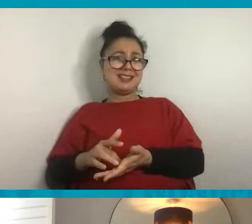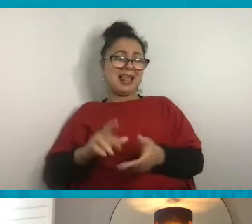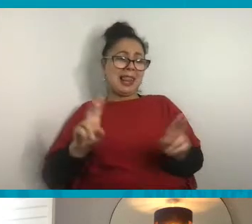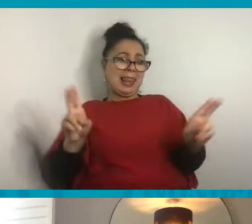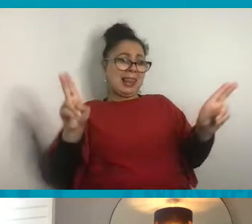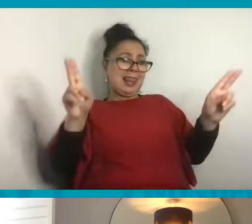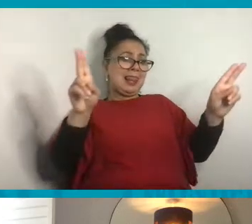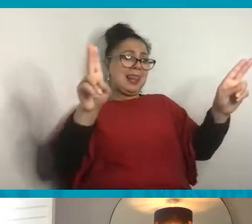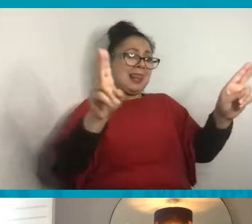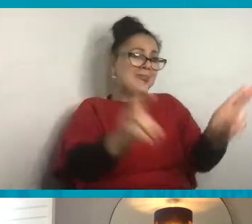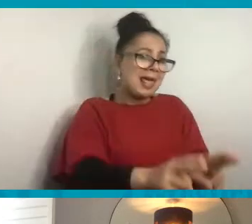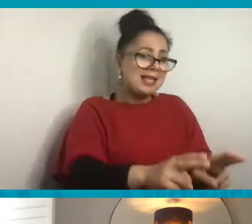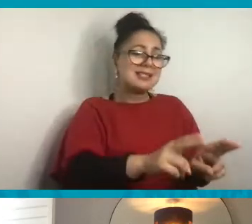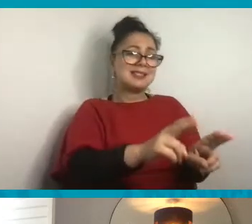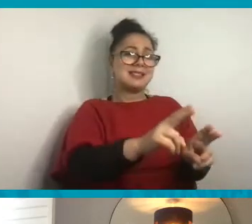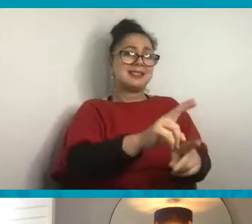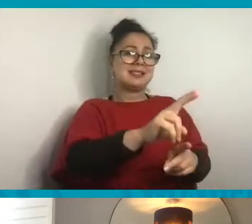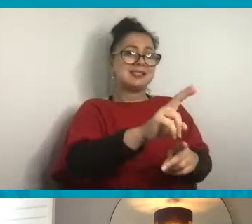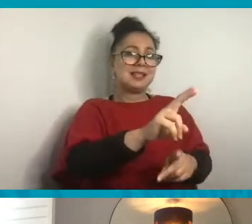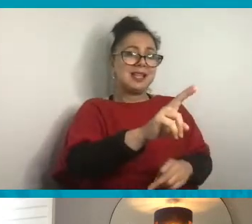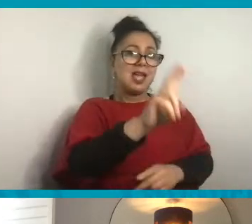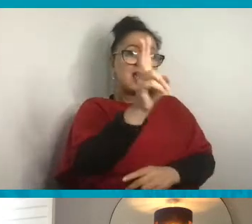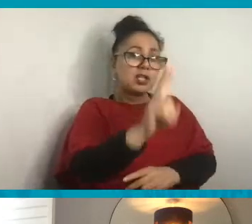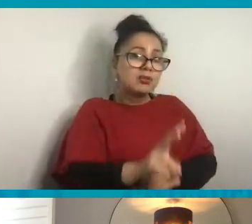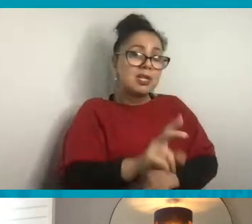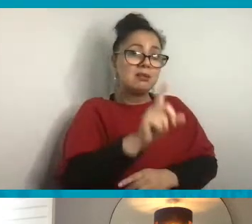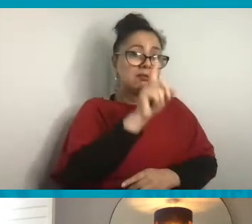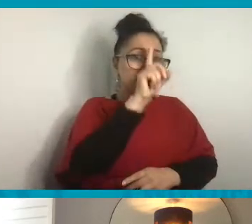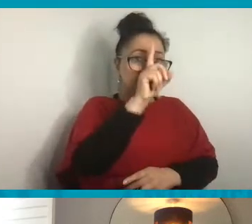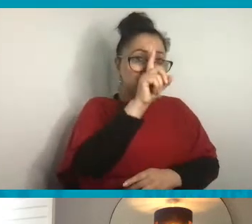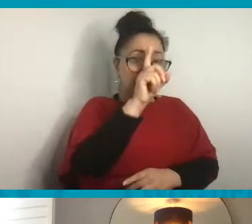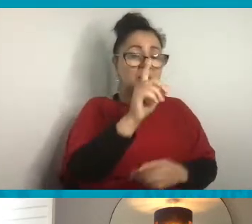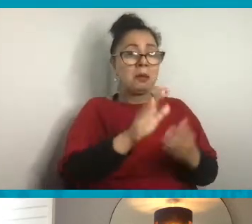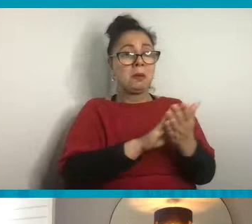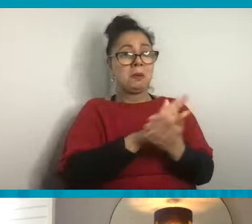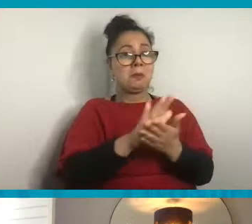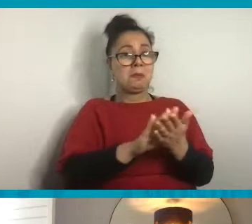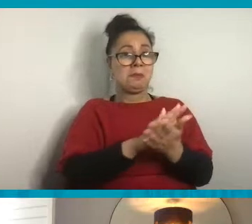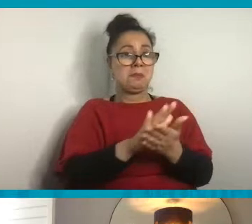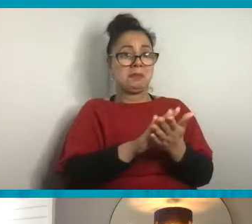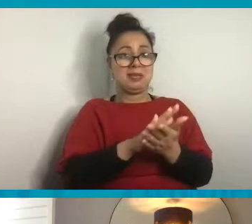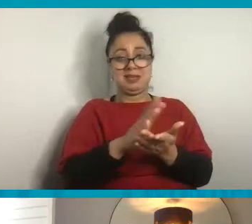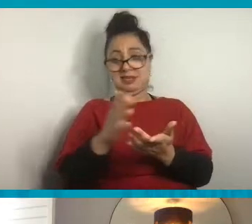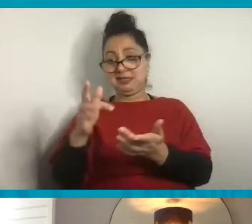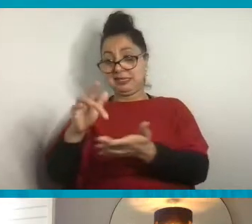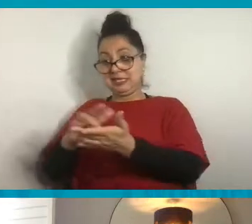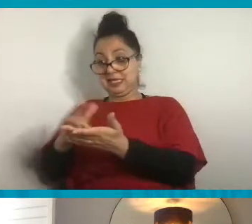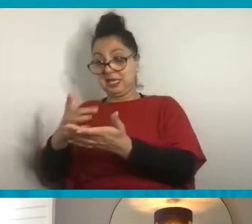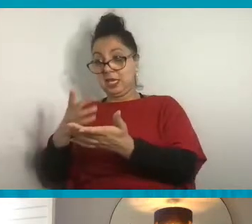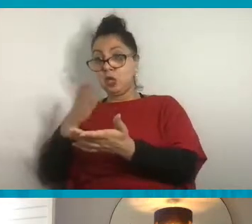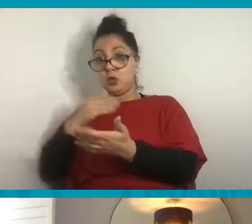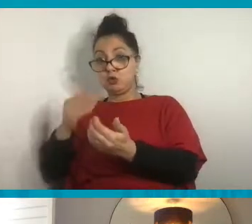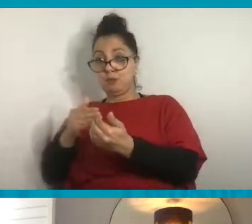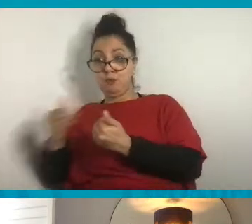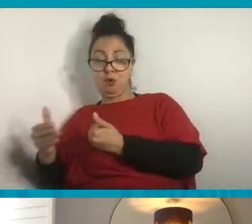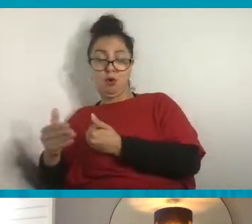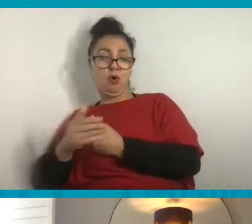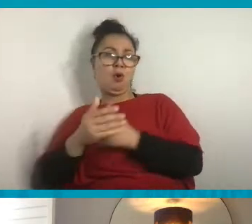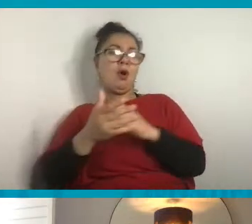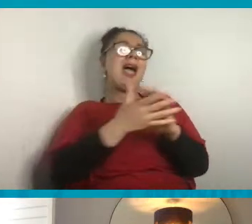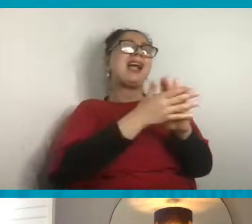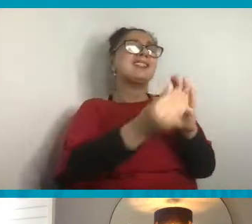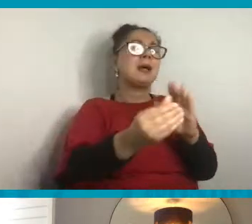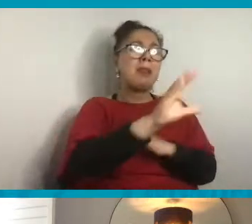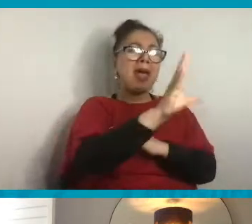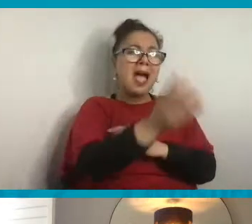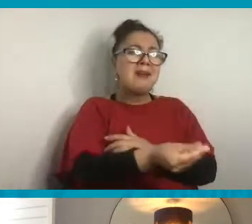used, example. So there are different patterns, isn't there? So some parts of Africa, for example, there will